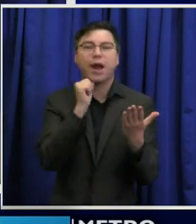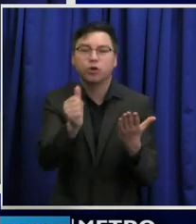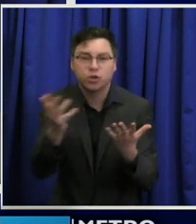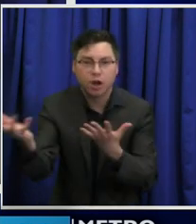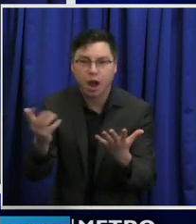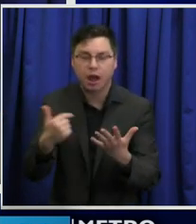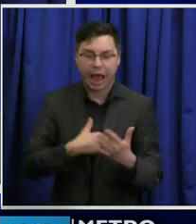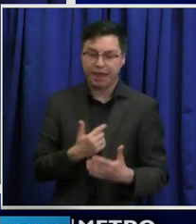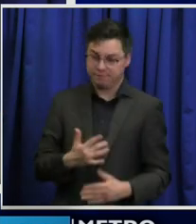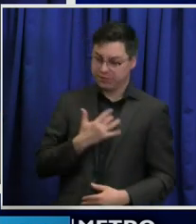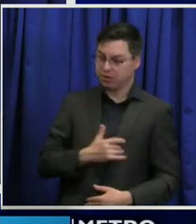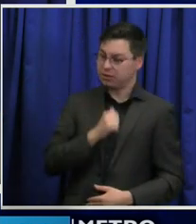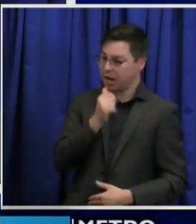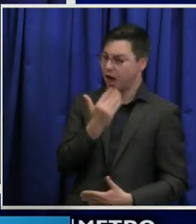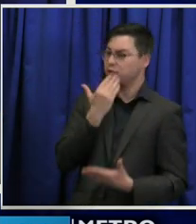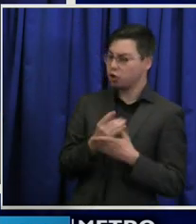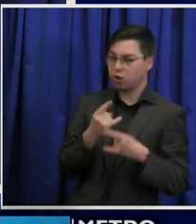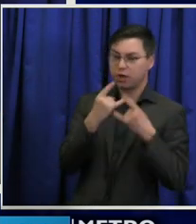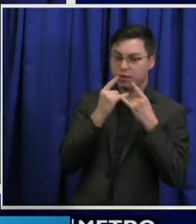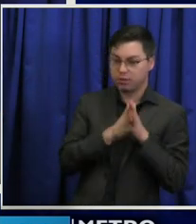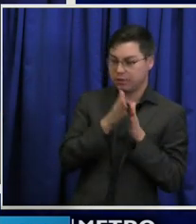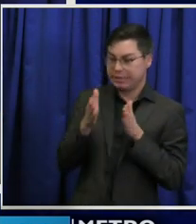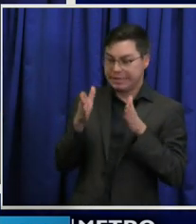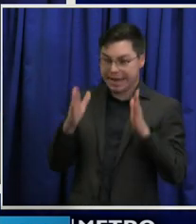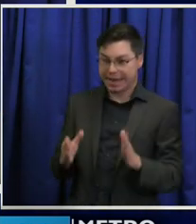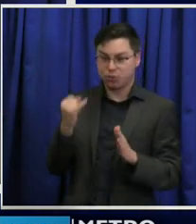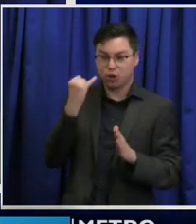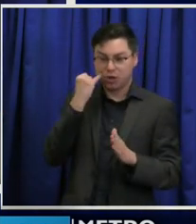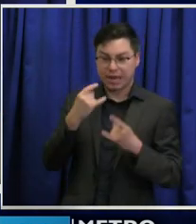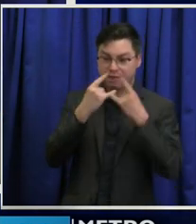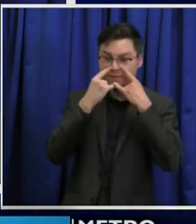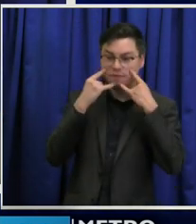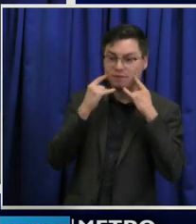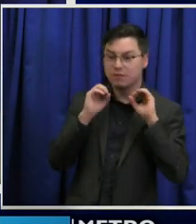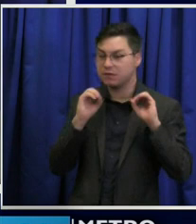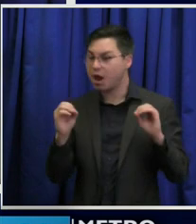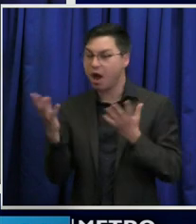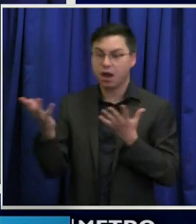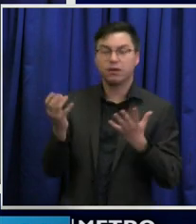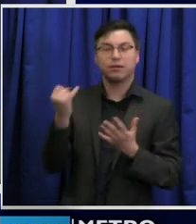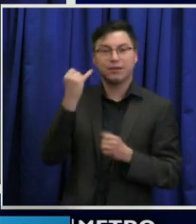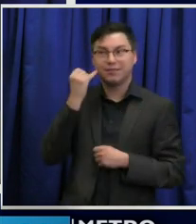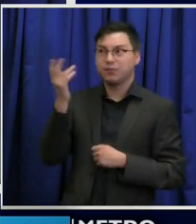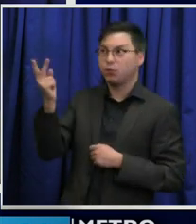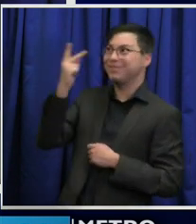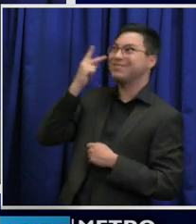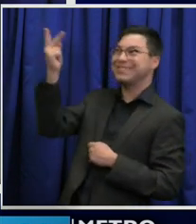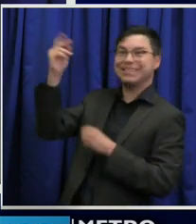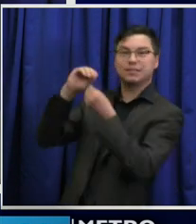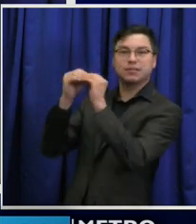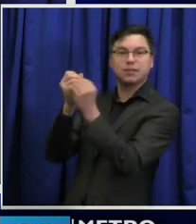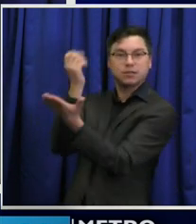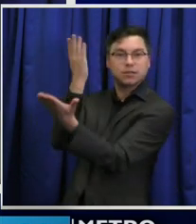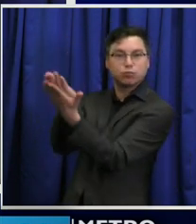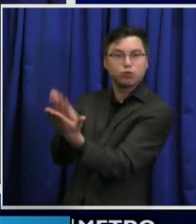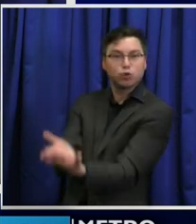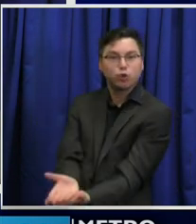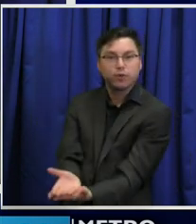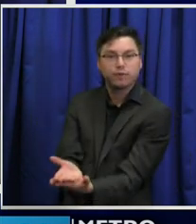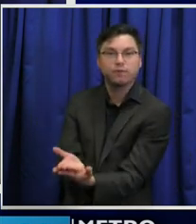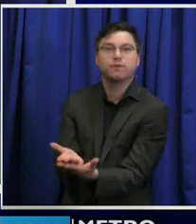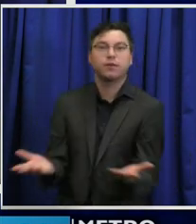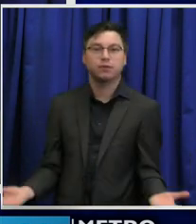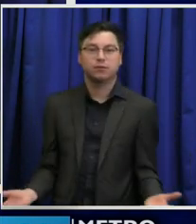a good neighbor when I don't do something that we know is so powerfully true. Proven once again by all the